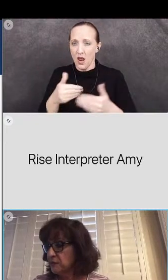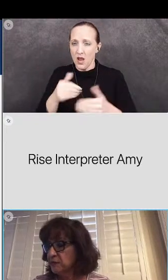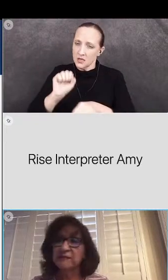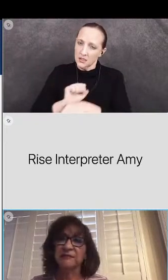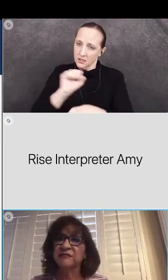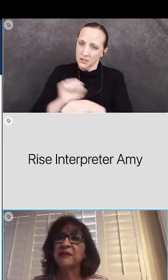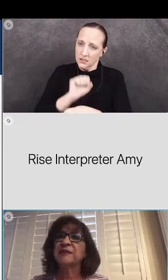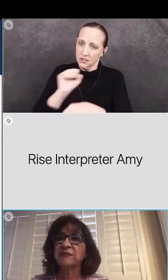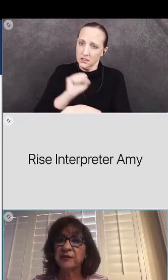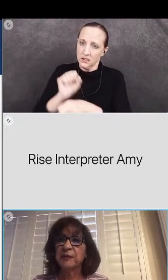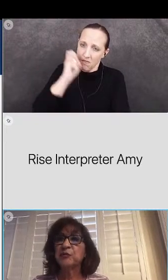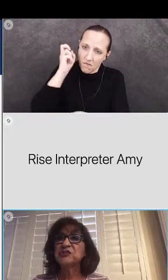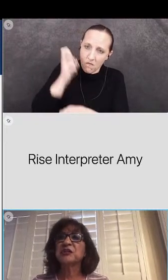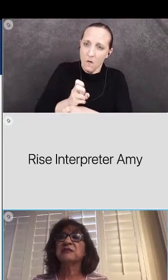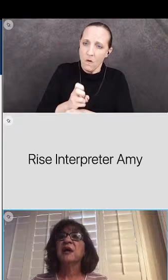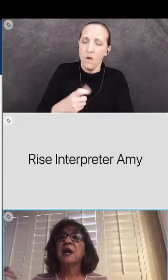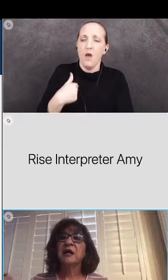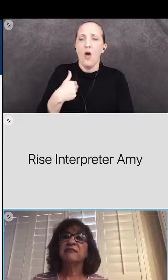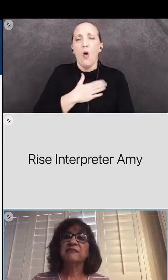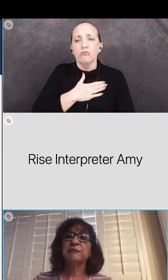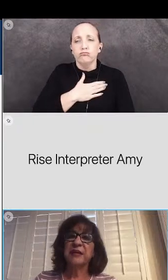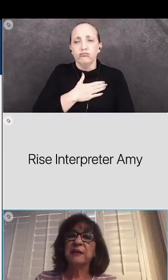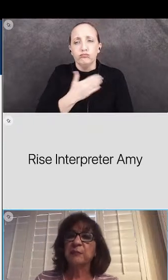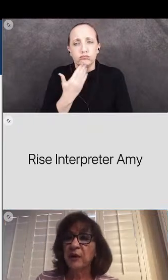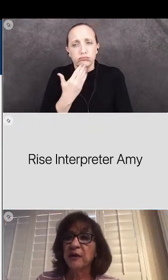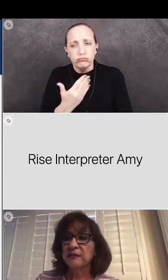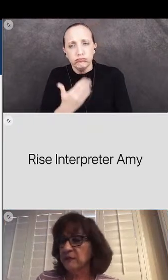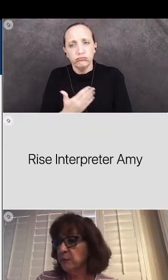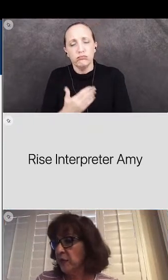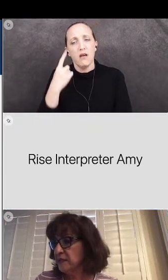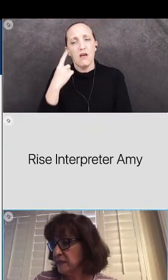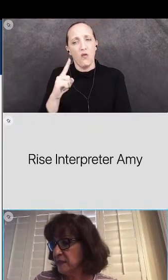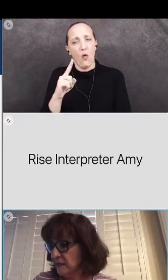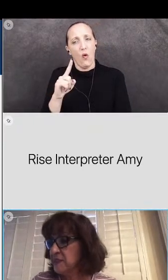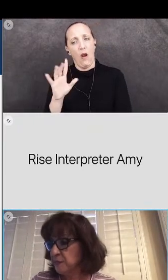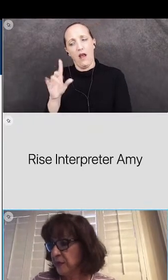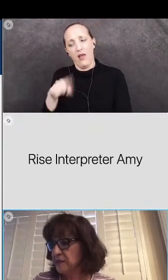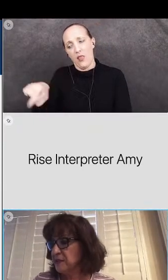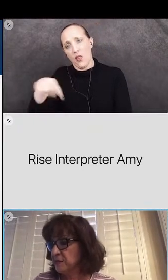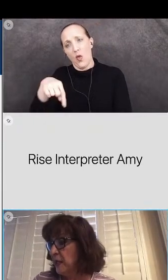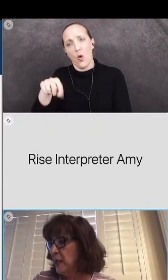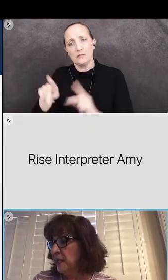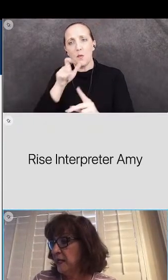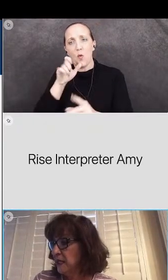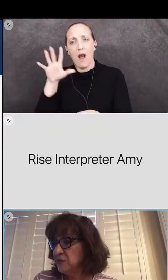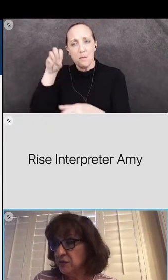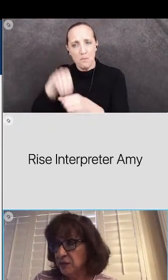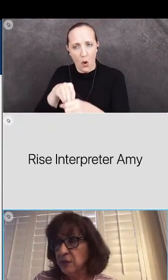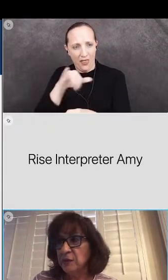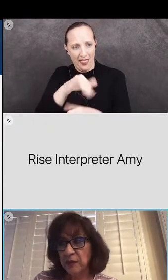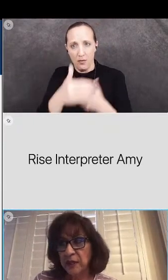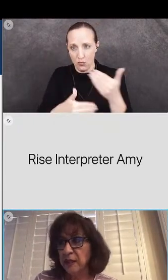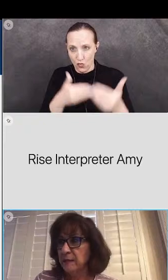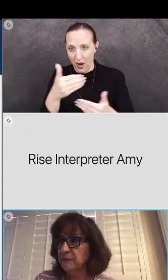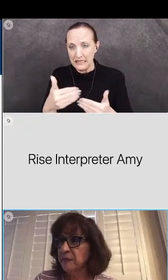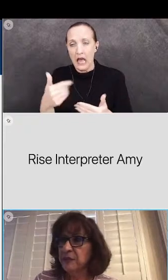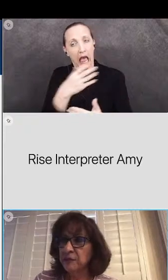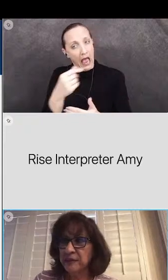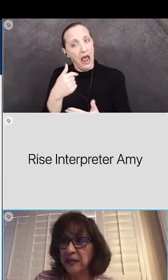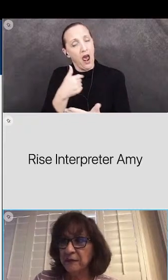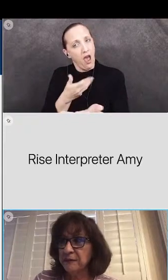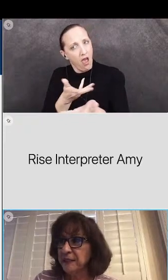hard. And I was, I'm very, very appreciative of being part of the process of this process. And I got to know,